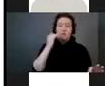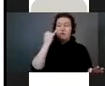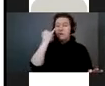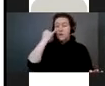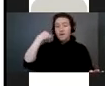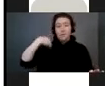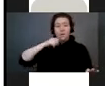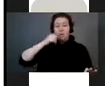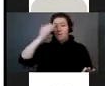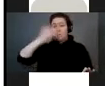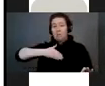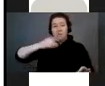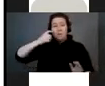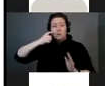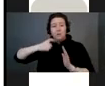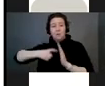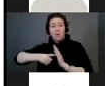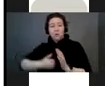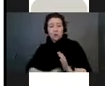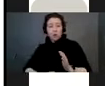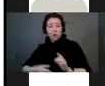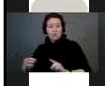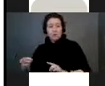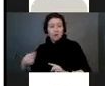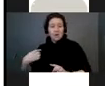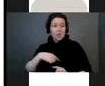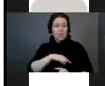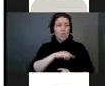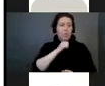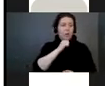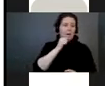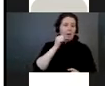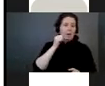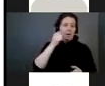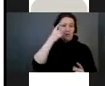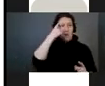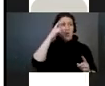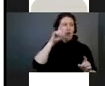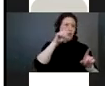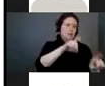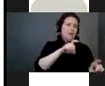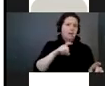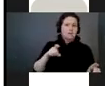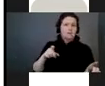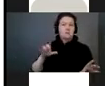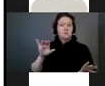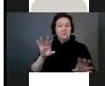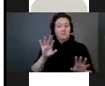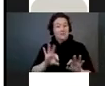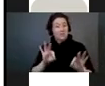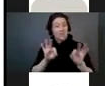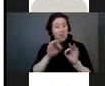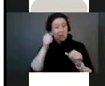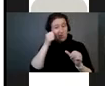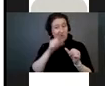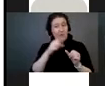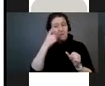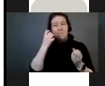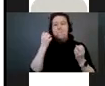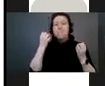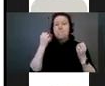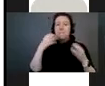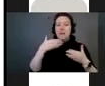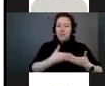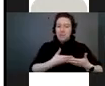ultrasound, there would have been no reason to test her for CMV. So that's an important thing, too, because a lot of babies born with